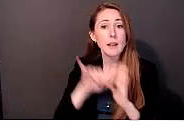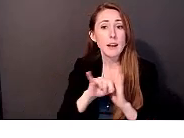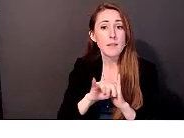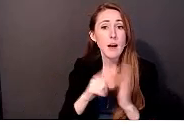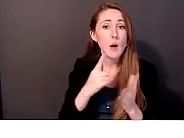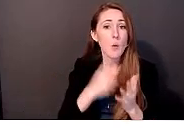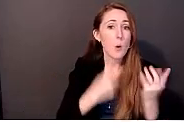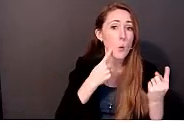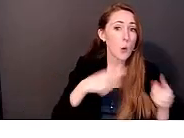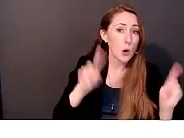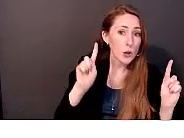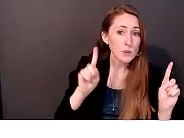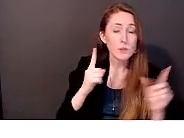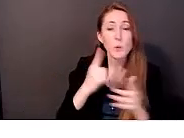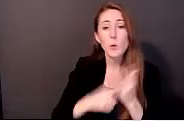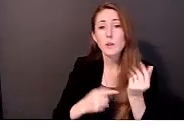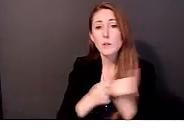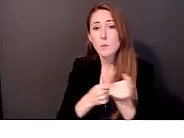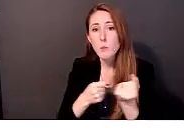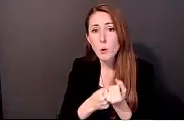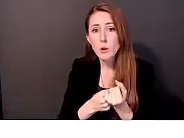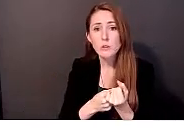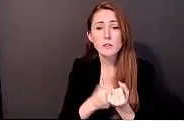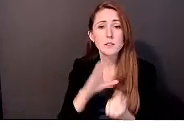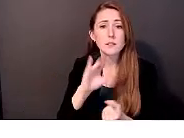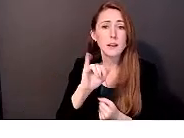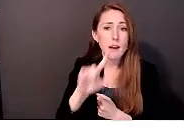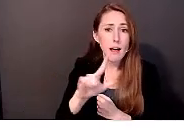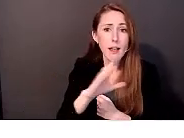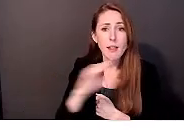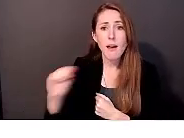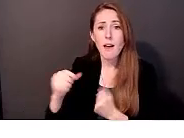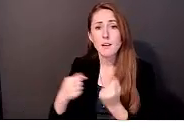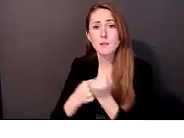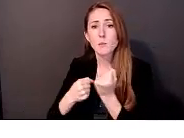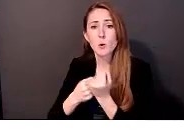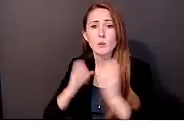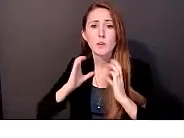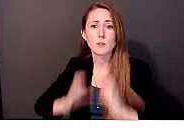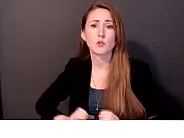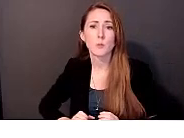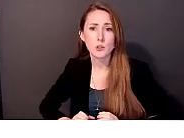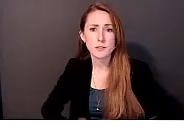independent living and the consumers and communities that they work in.